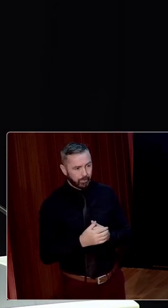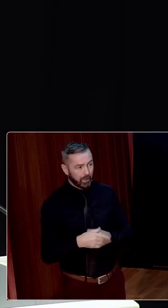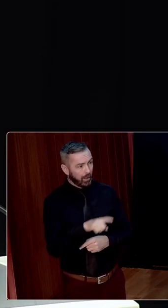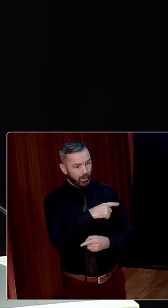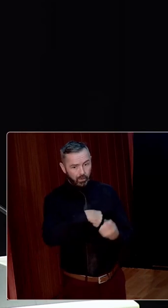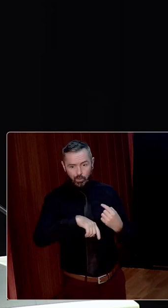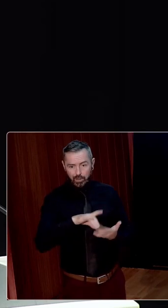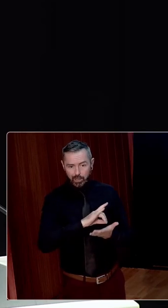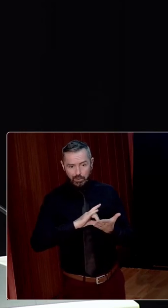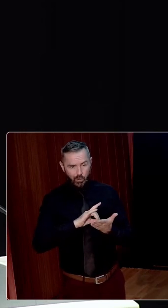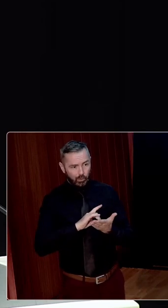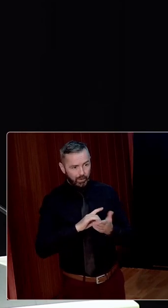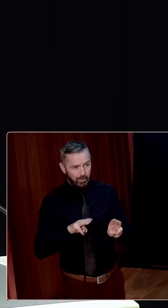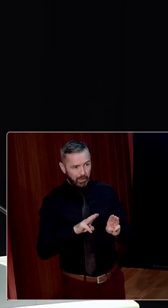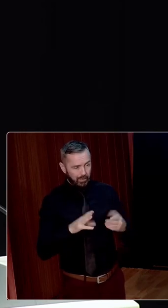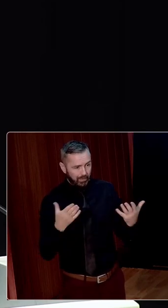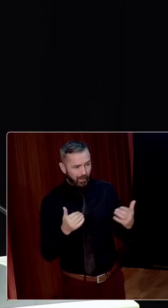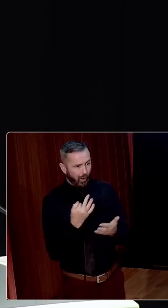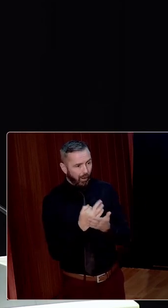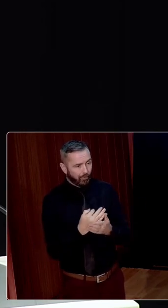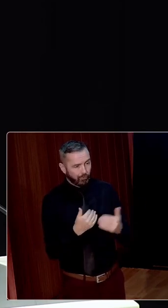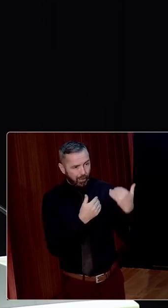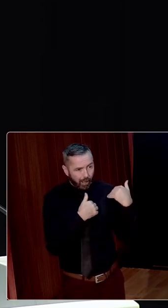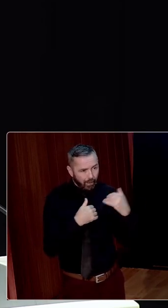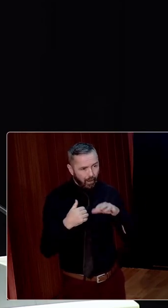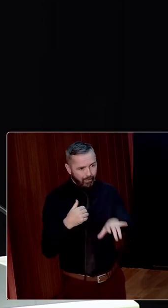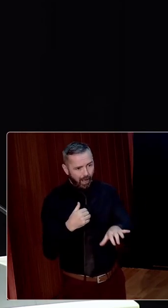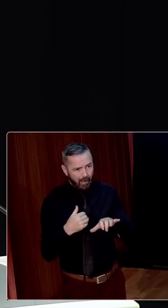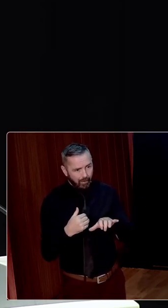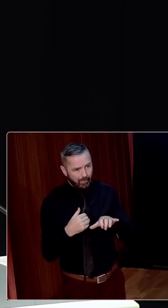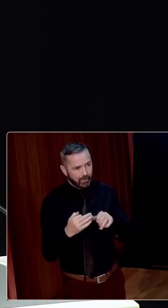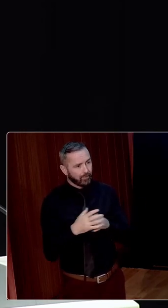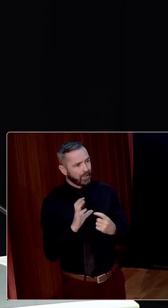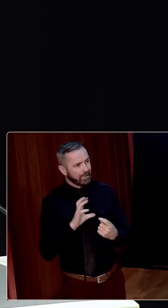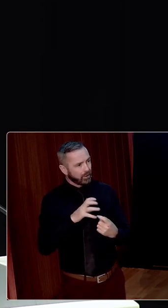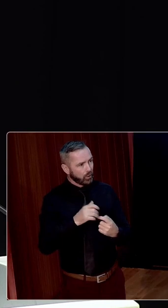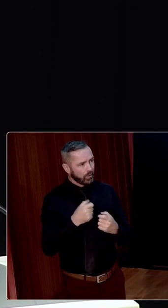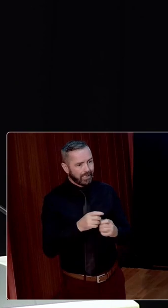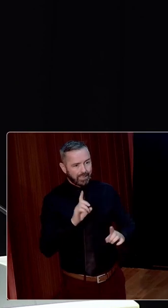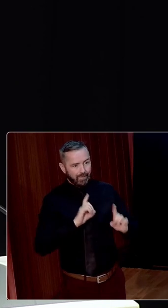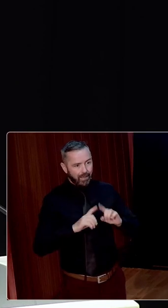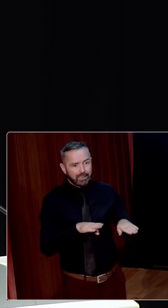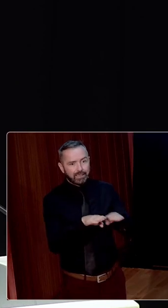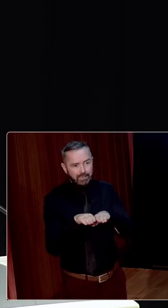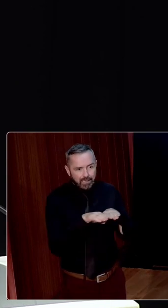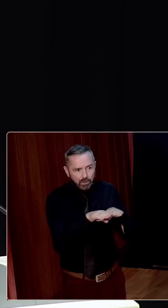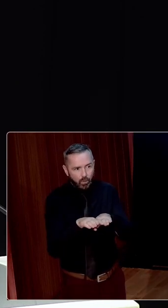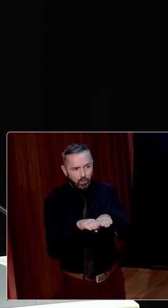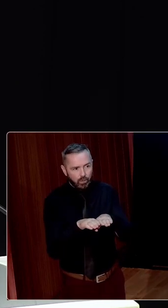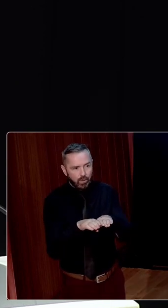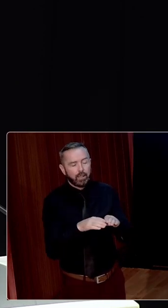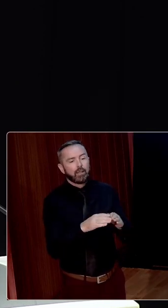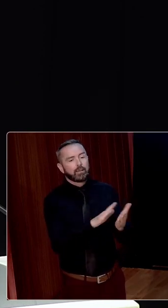historians are so often reliant on the archives of the very institutions that defended the status quo, the legal, political